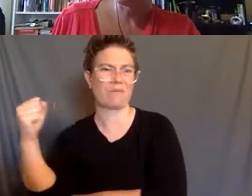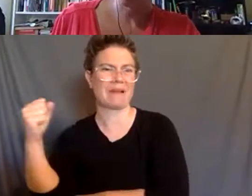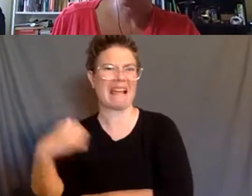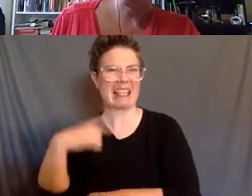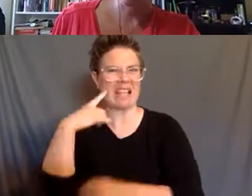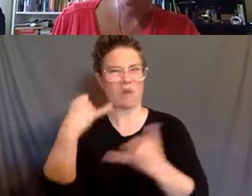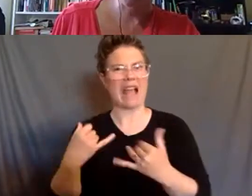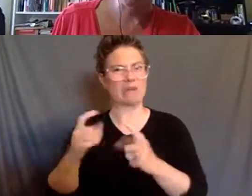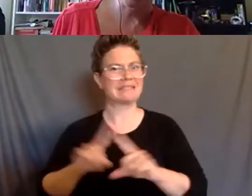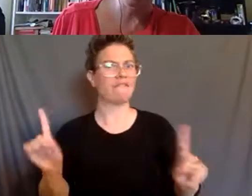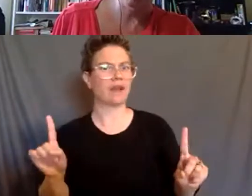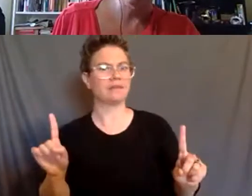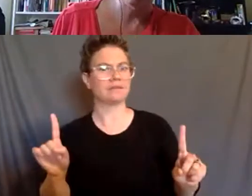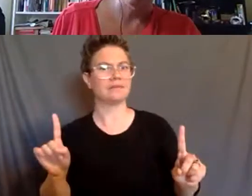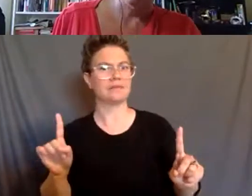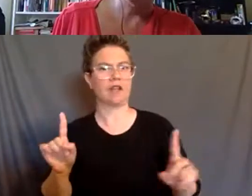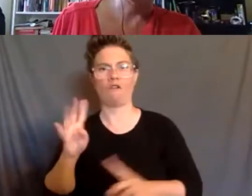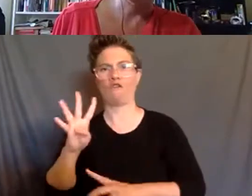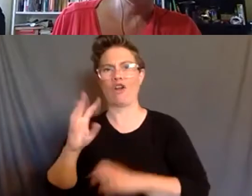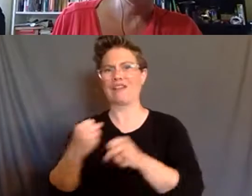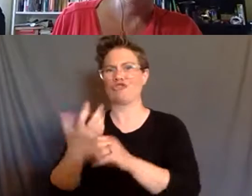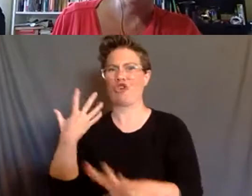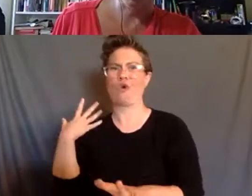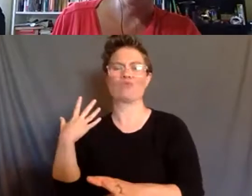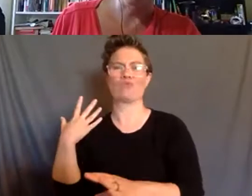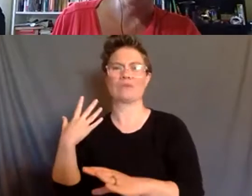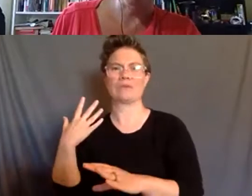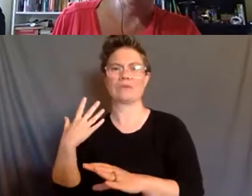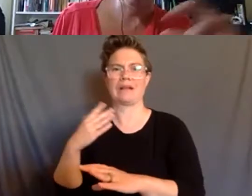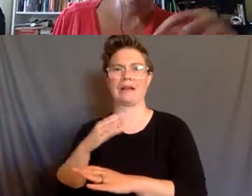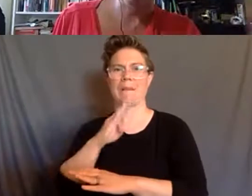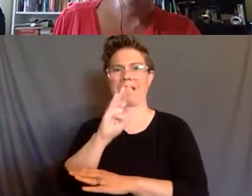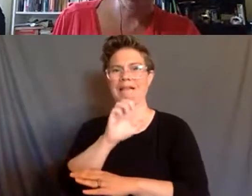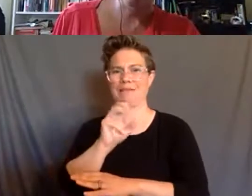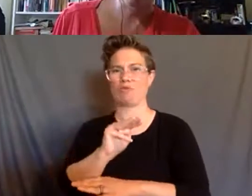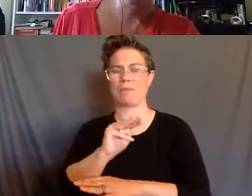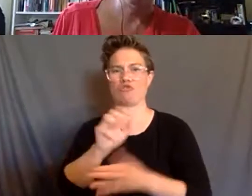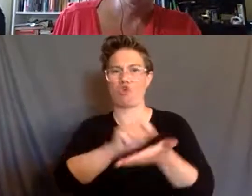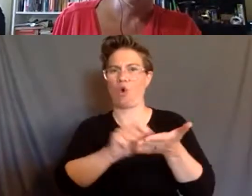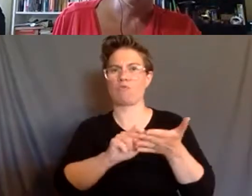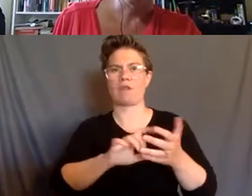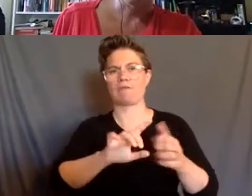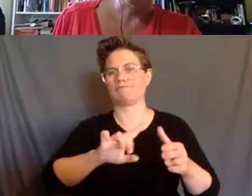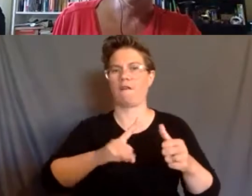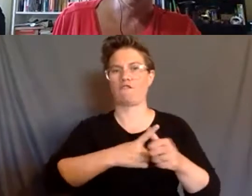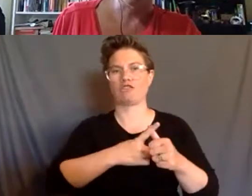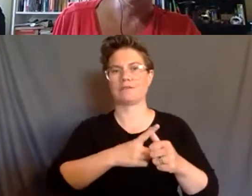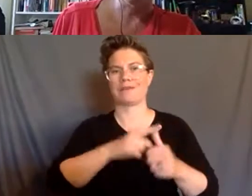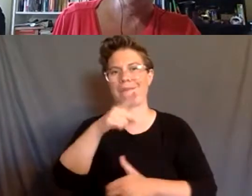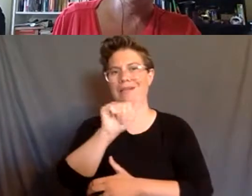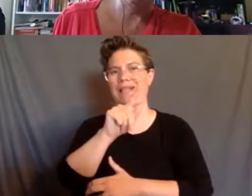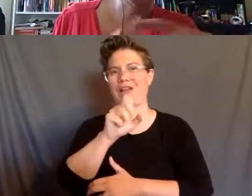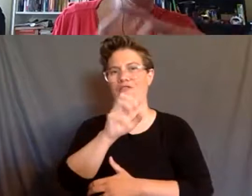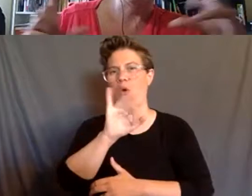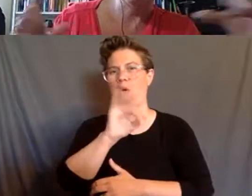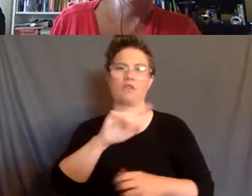than we were four years ago when the movement for black lives wrote its initial platform. I do think there's